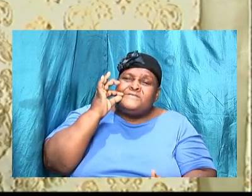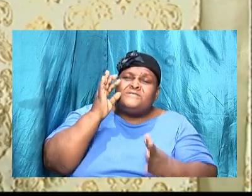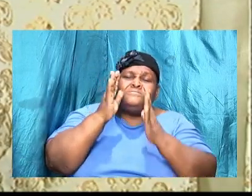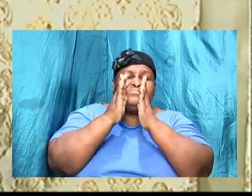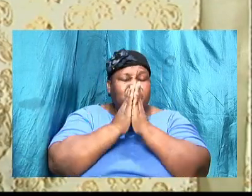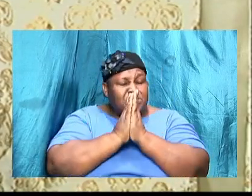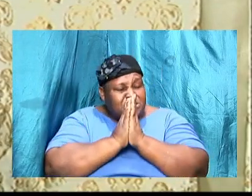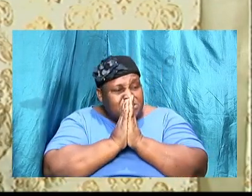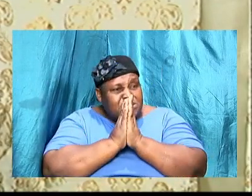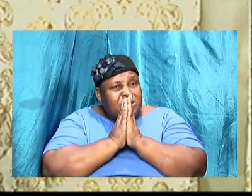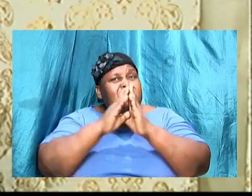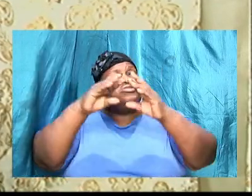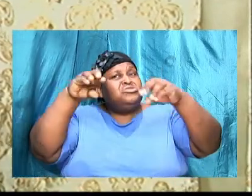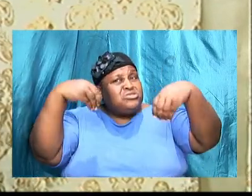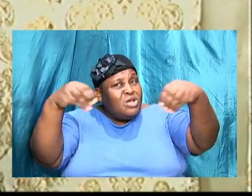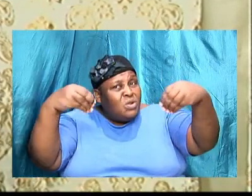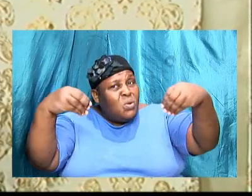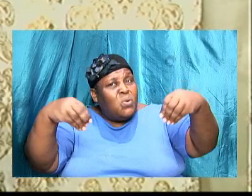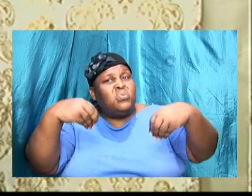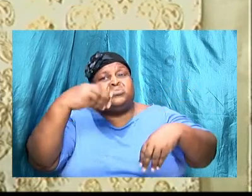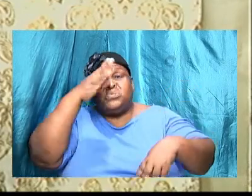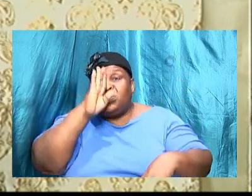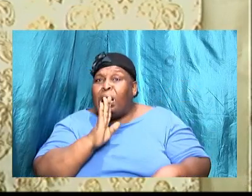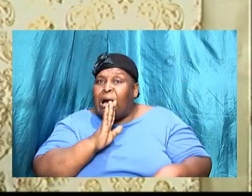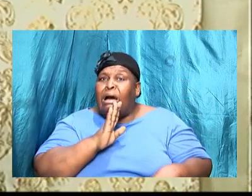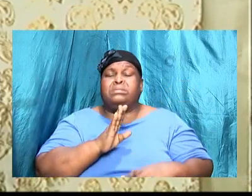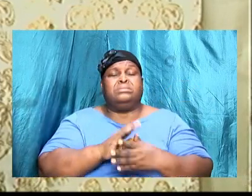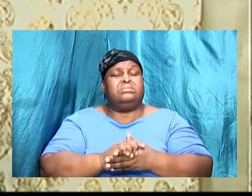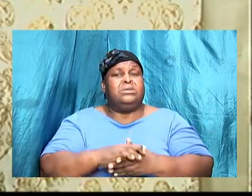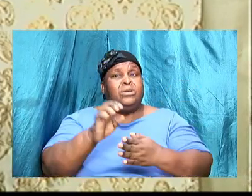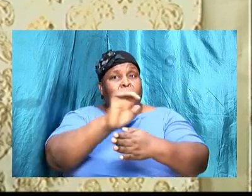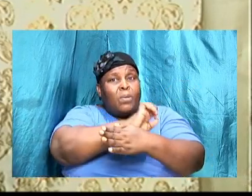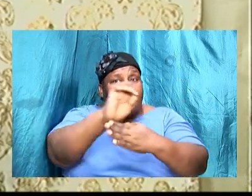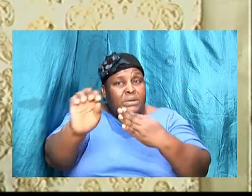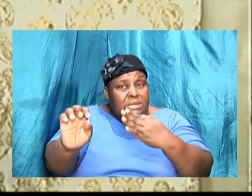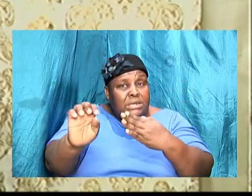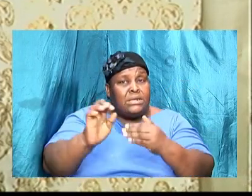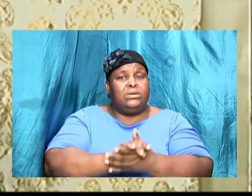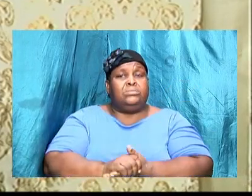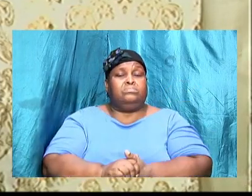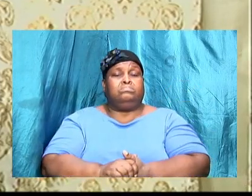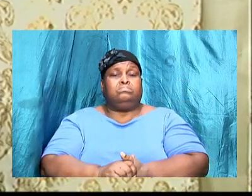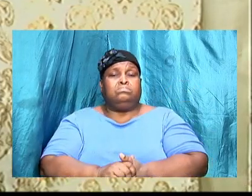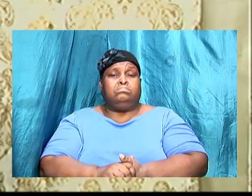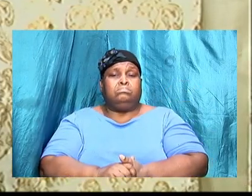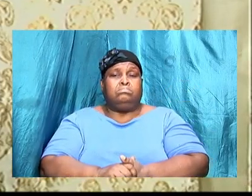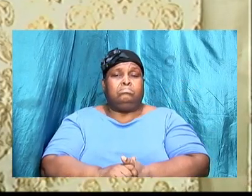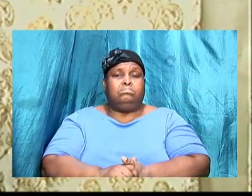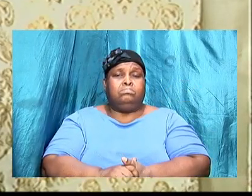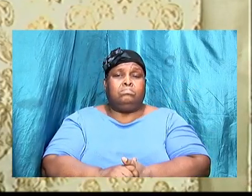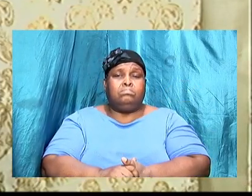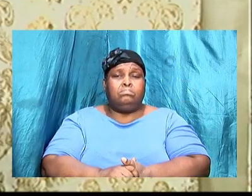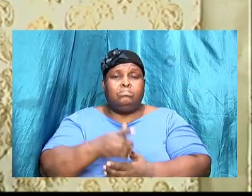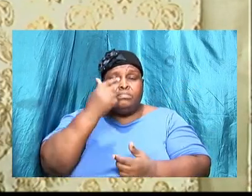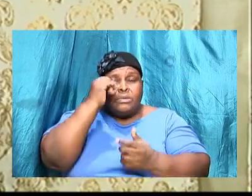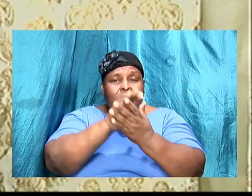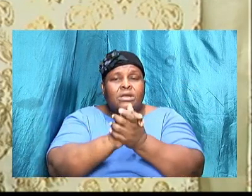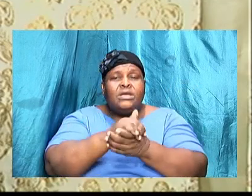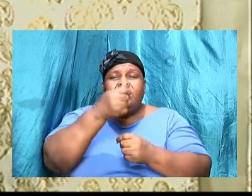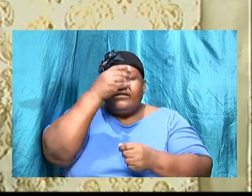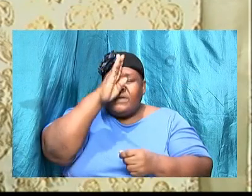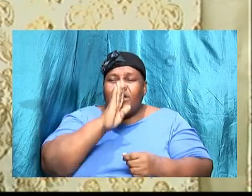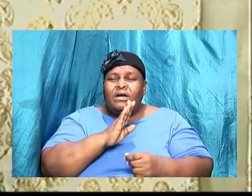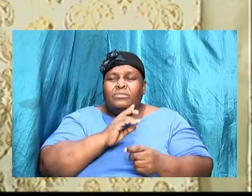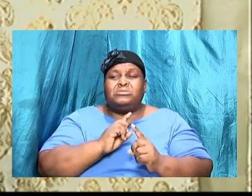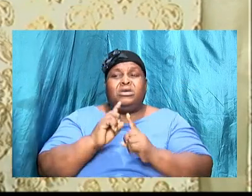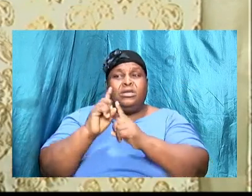God make sure that you're completely sold out I believe that the Lord will direct your life I believe that